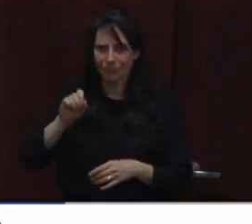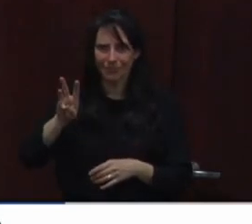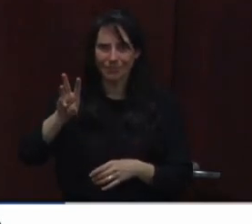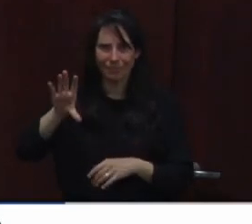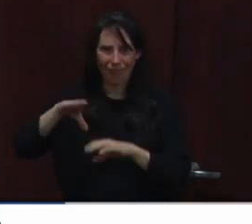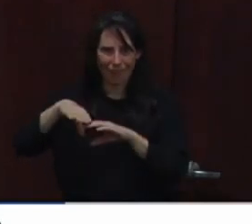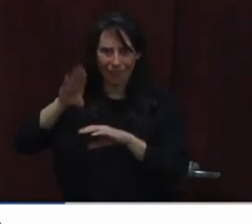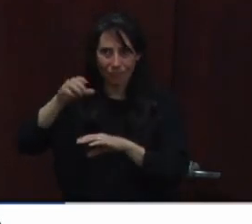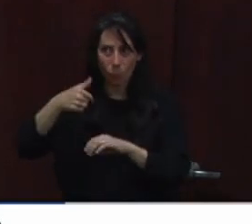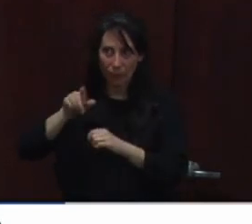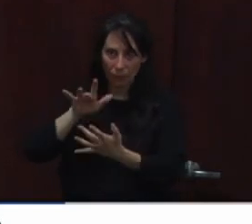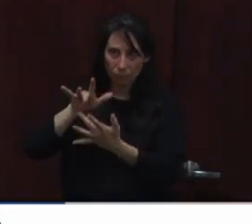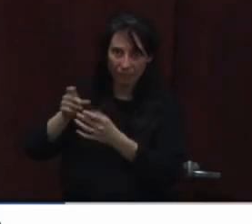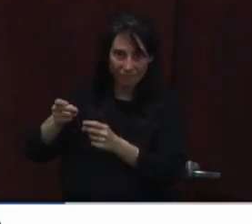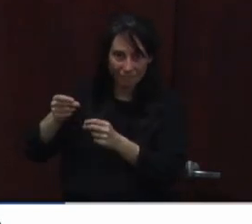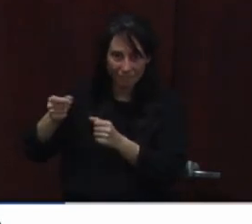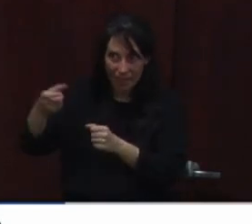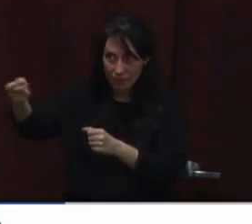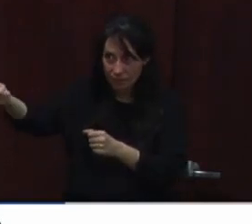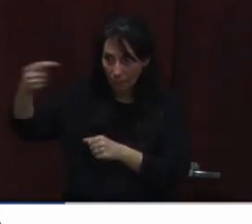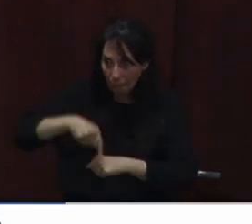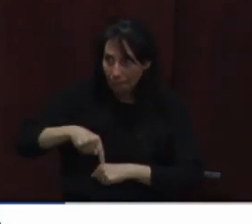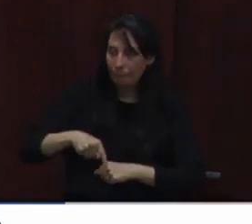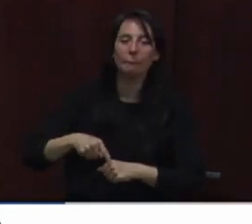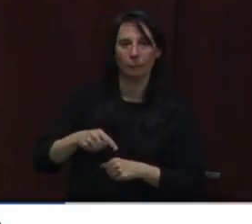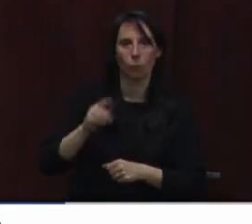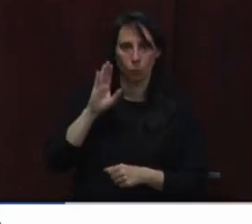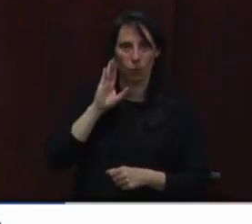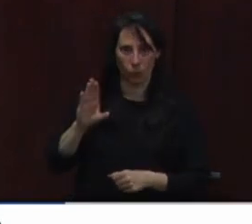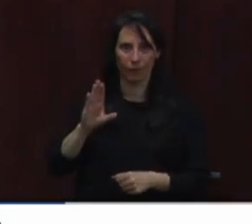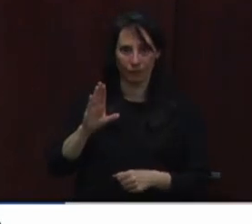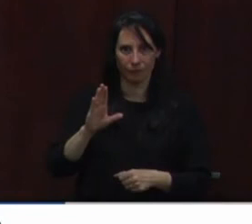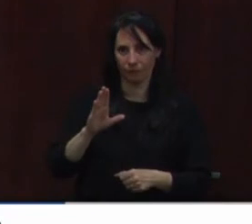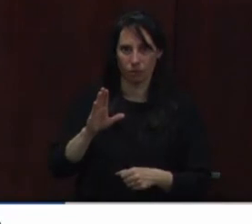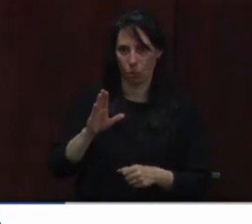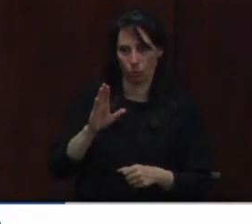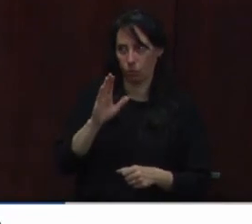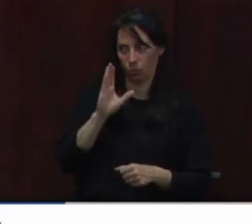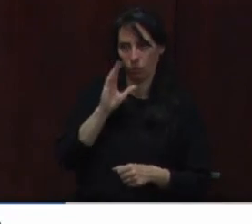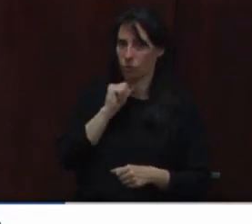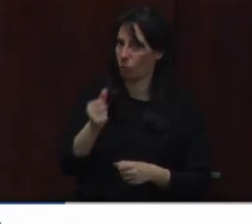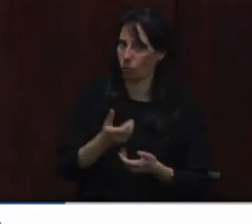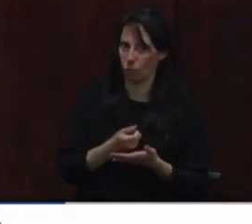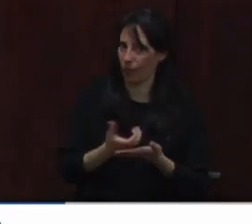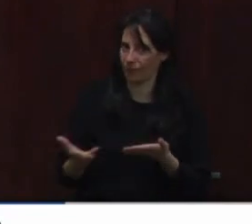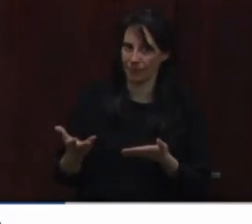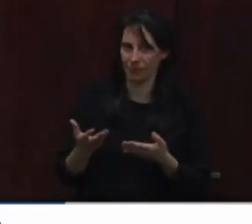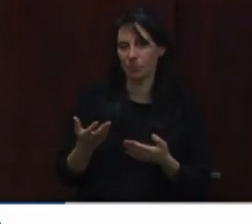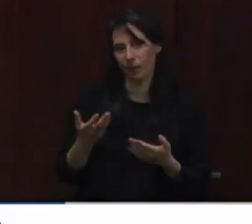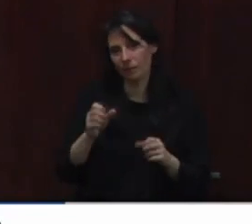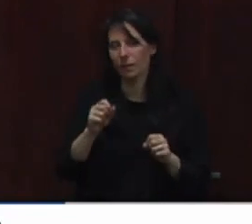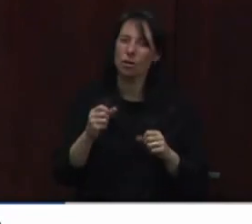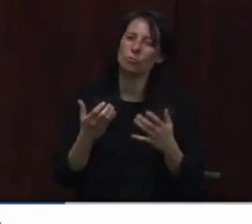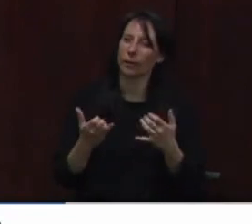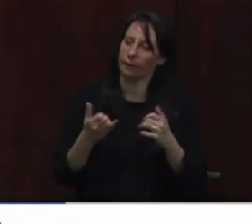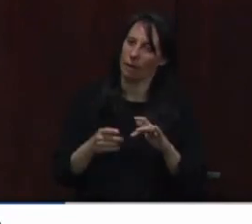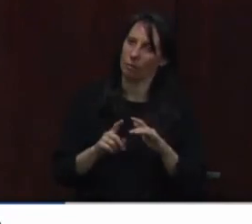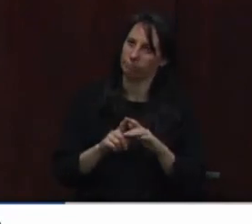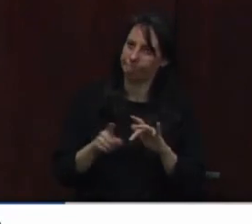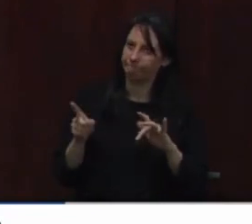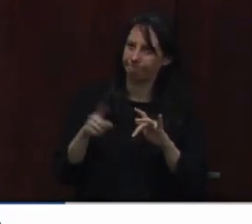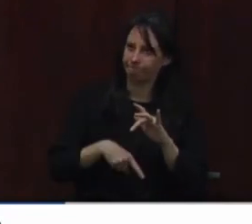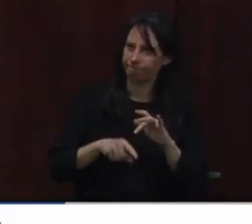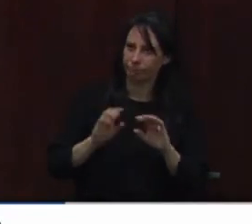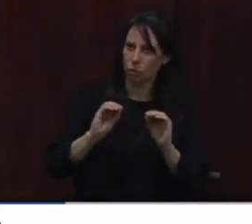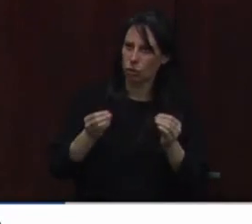in very quickly then we get them vaccinated. So not to waste. But no-show rates right now are pretty low.